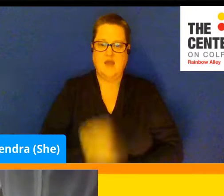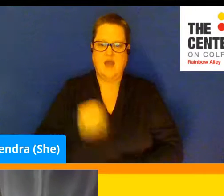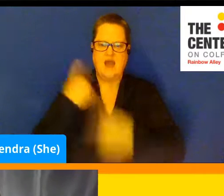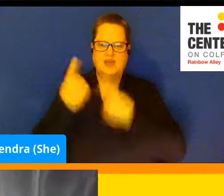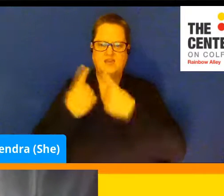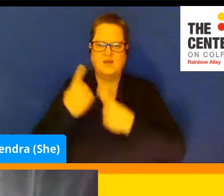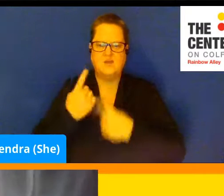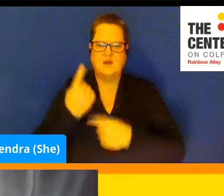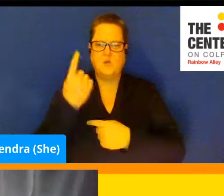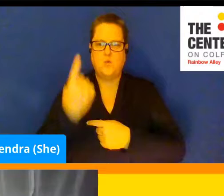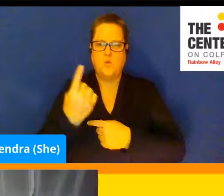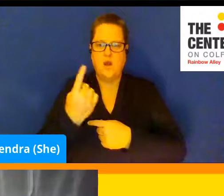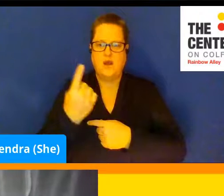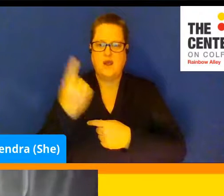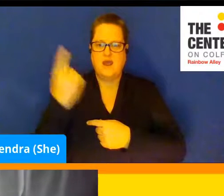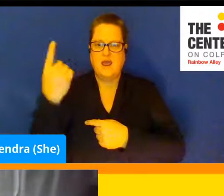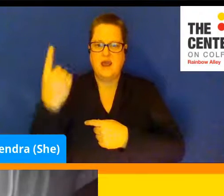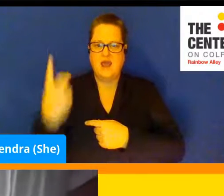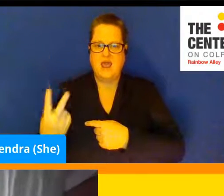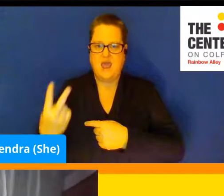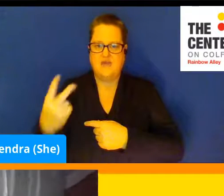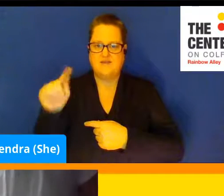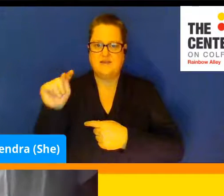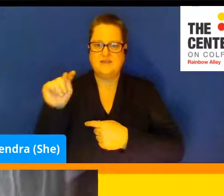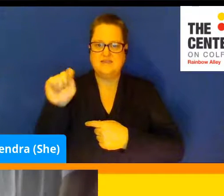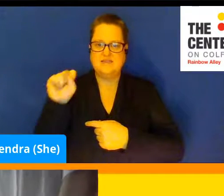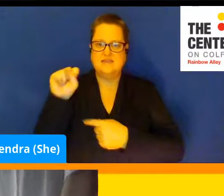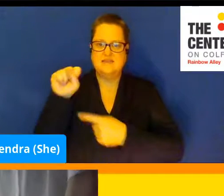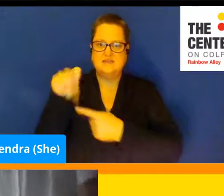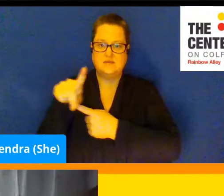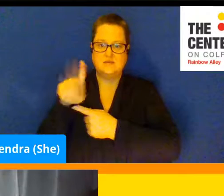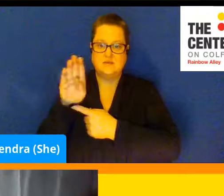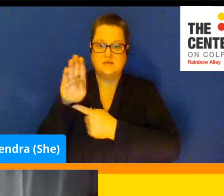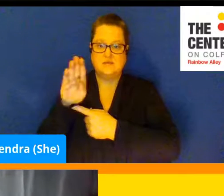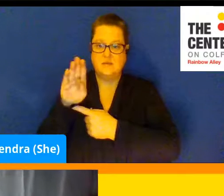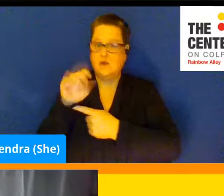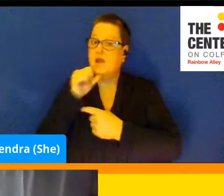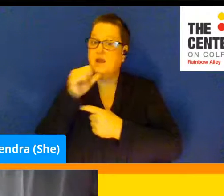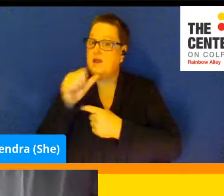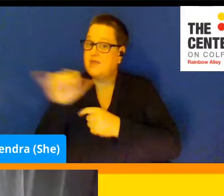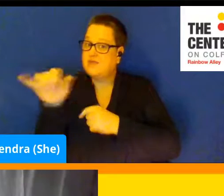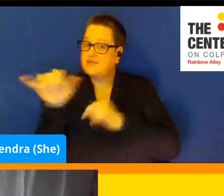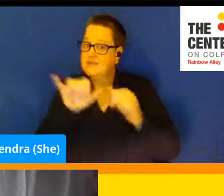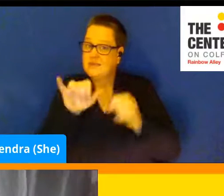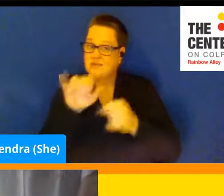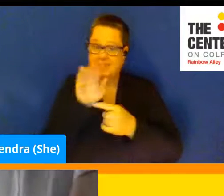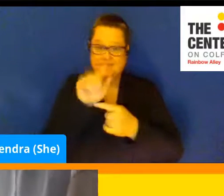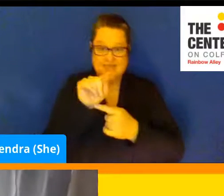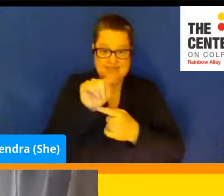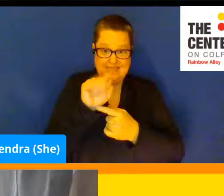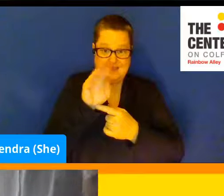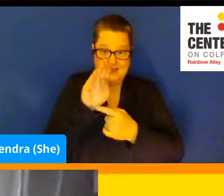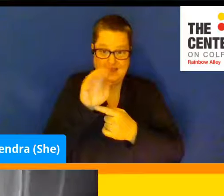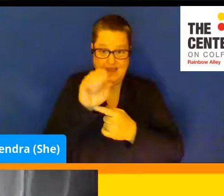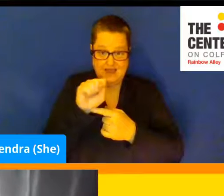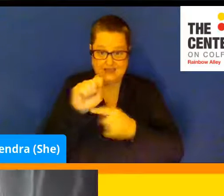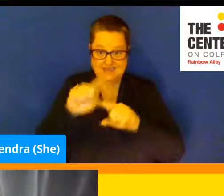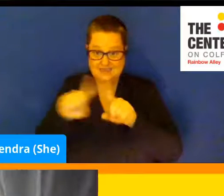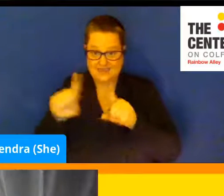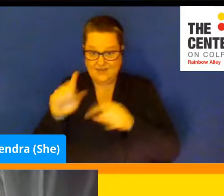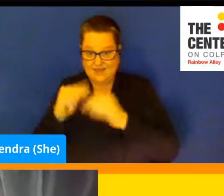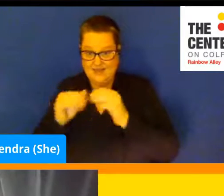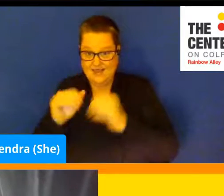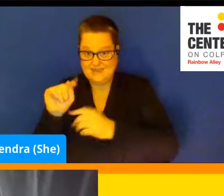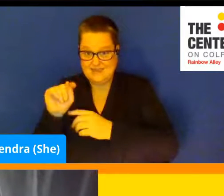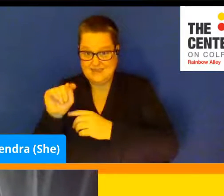half teaspoons of this. Not to be confused with tablespoons or we're going to get a whole lot of vanilla. So